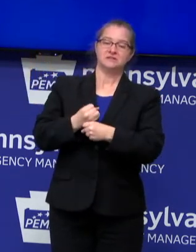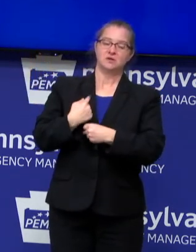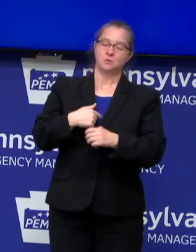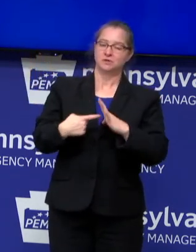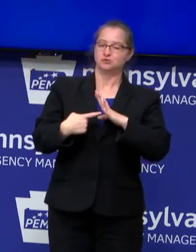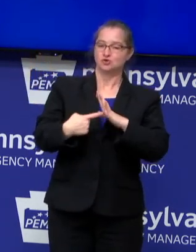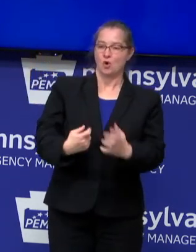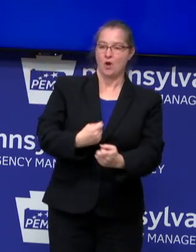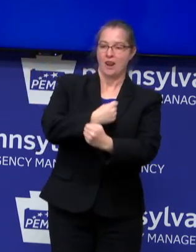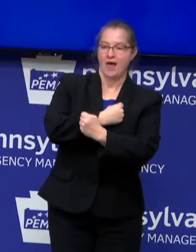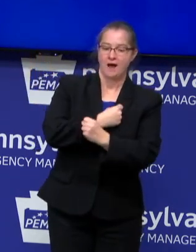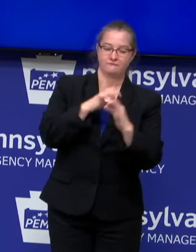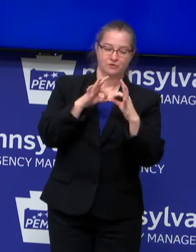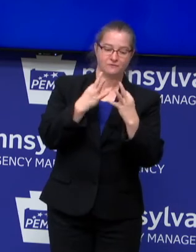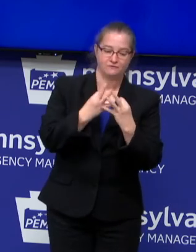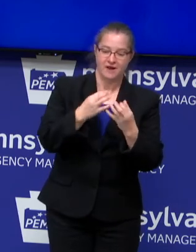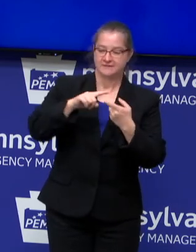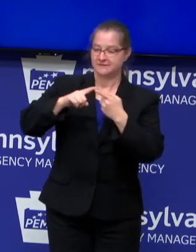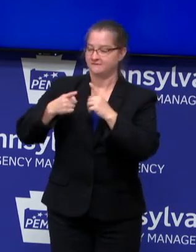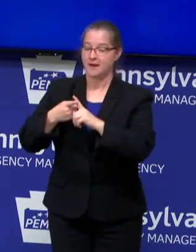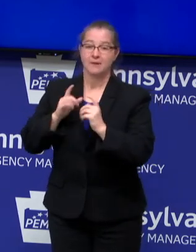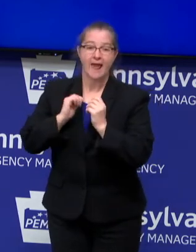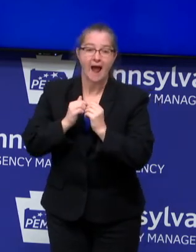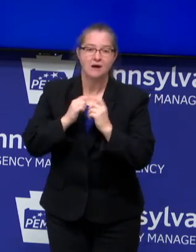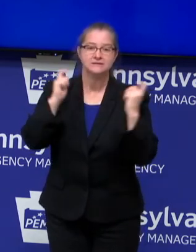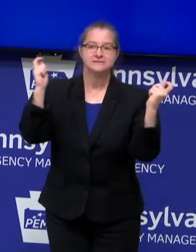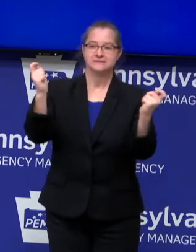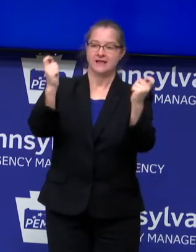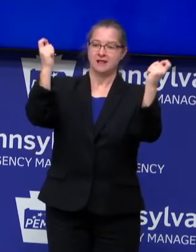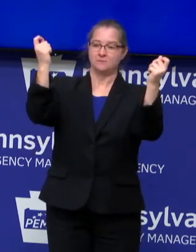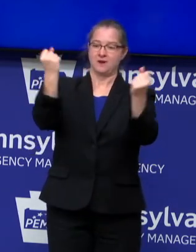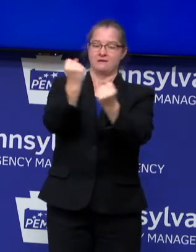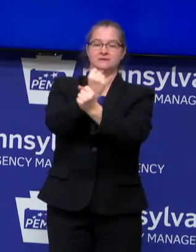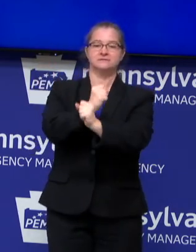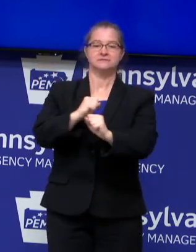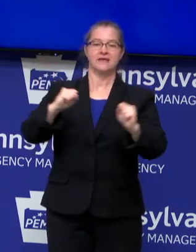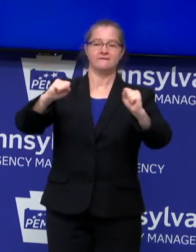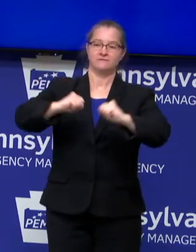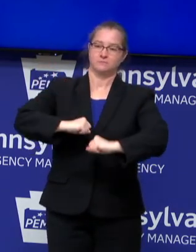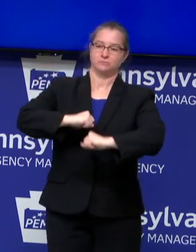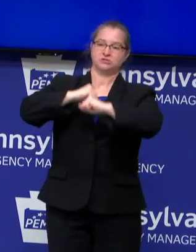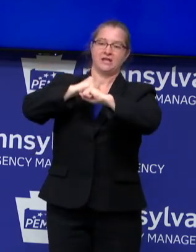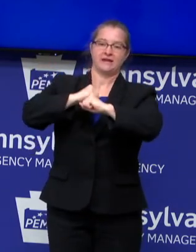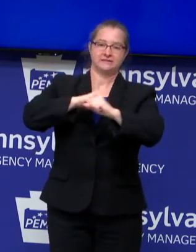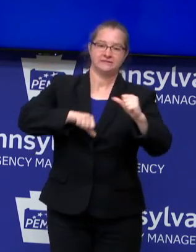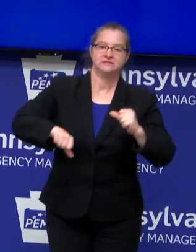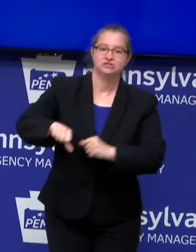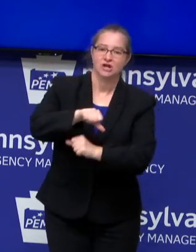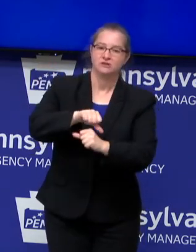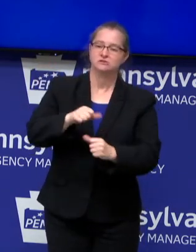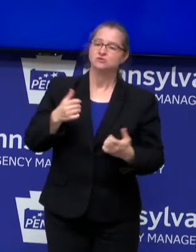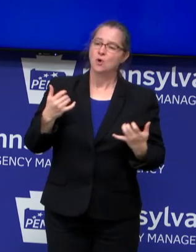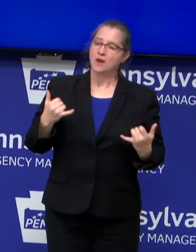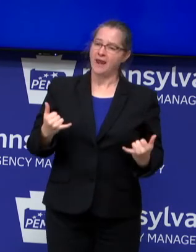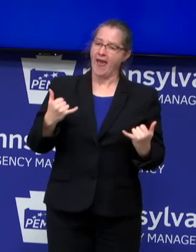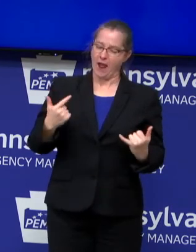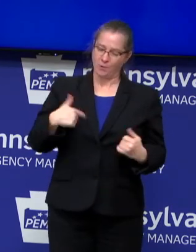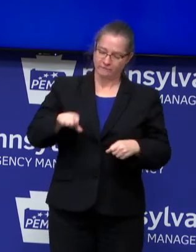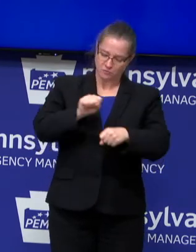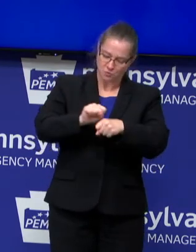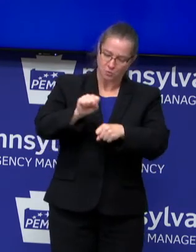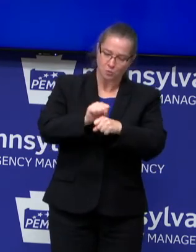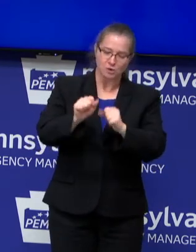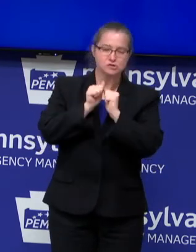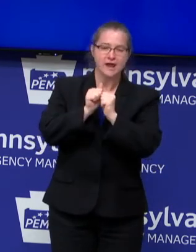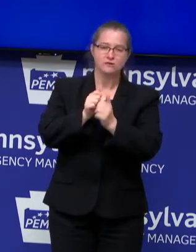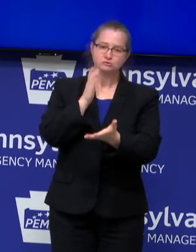love for our families and friends by celebrating safely and protecting one another. Let's work together right now to stop the spread